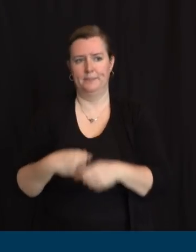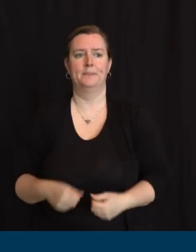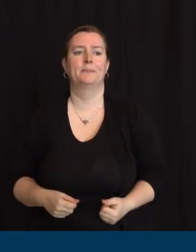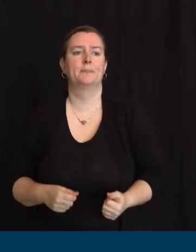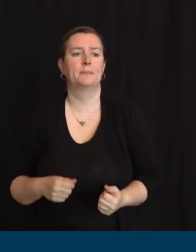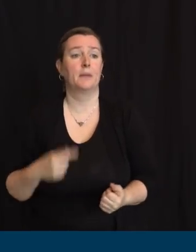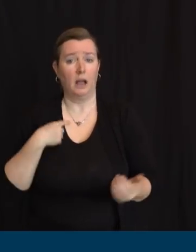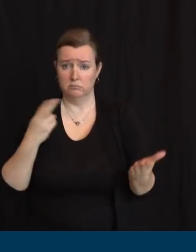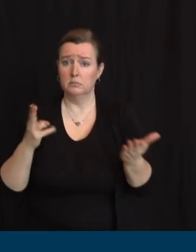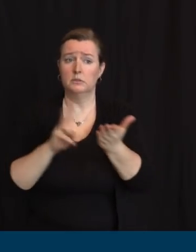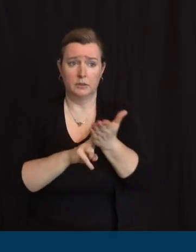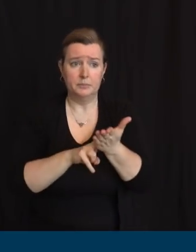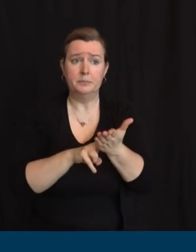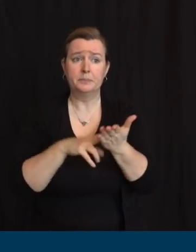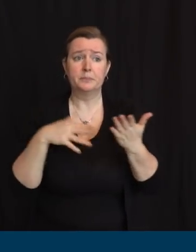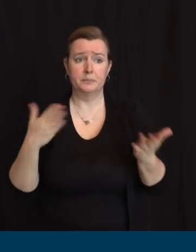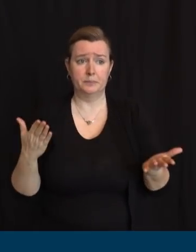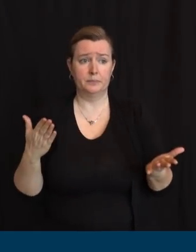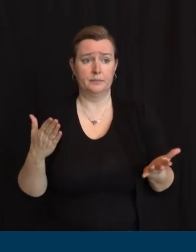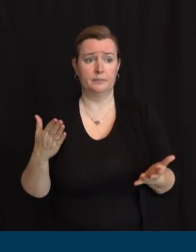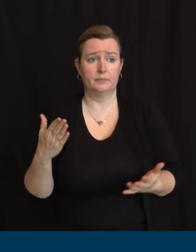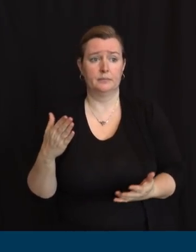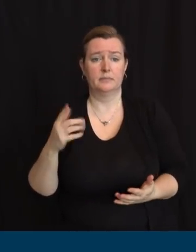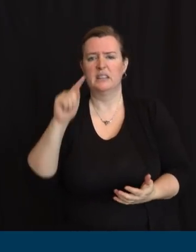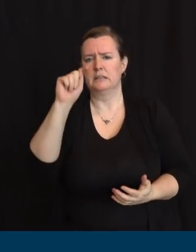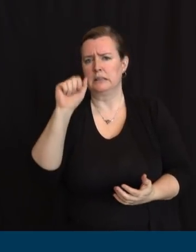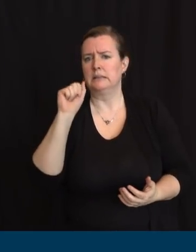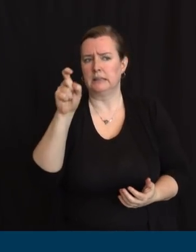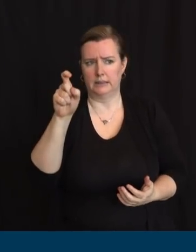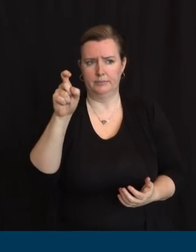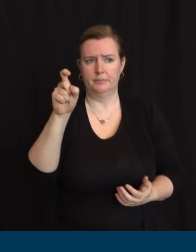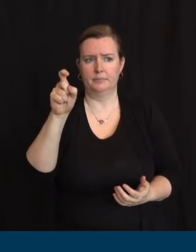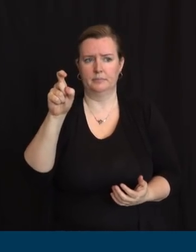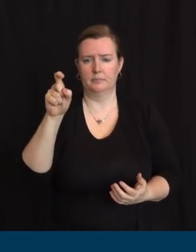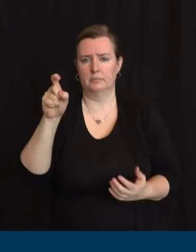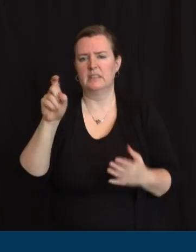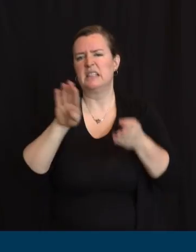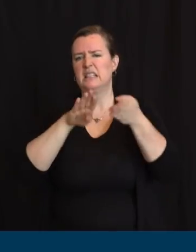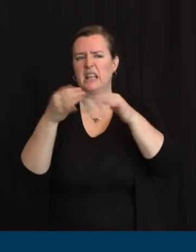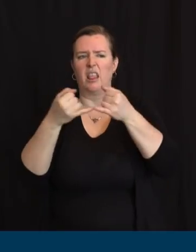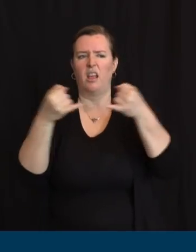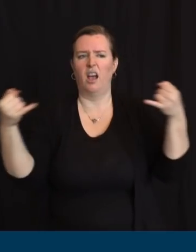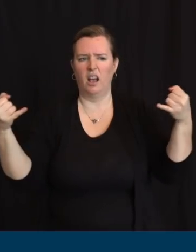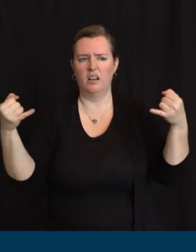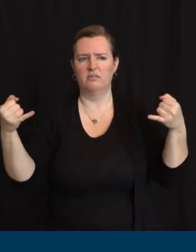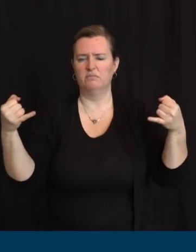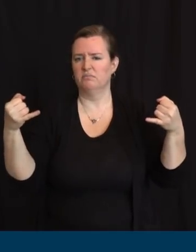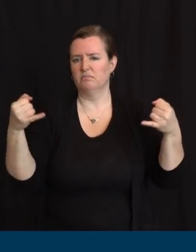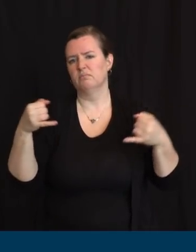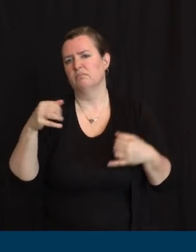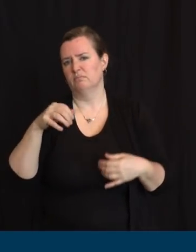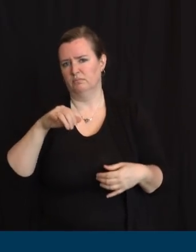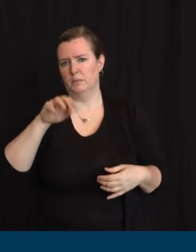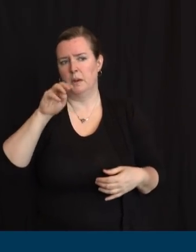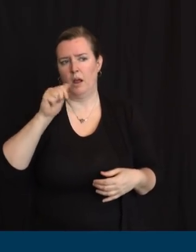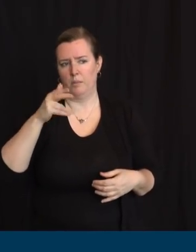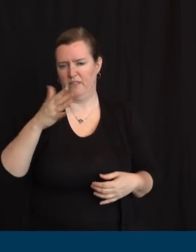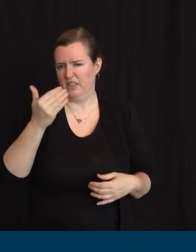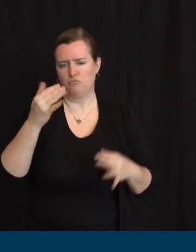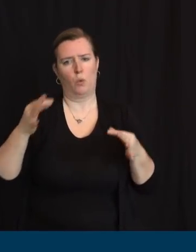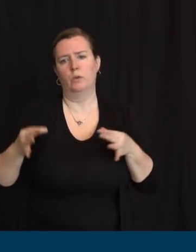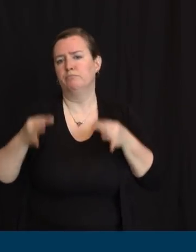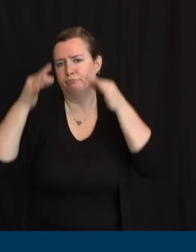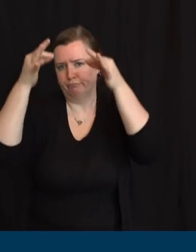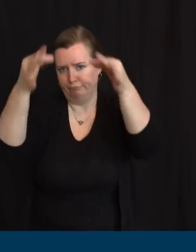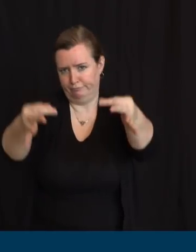and for estimated payments from April 15th to July 15th so that it remains consistent with the deadline for federal